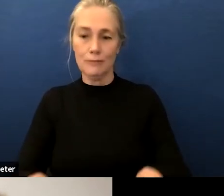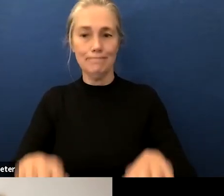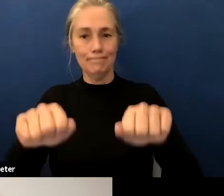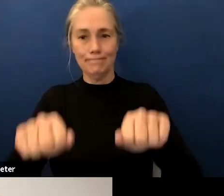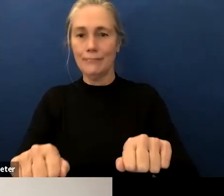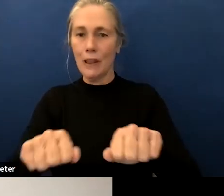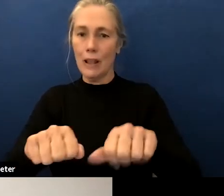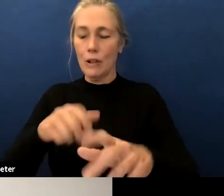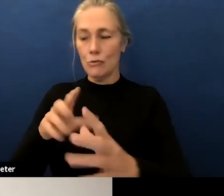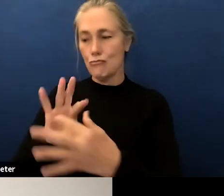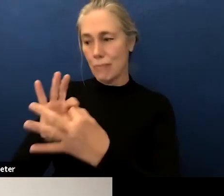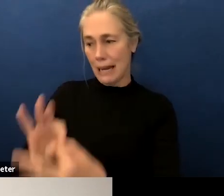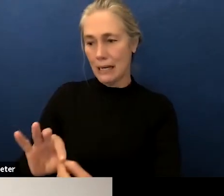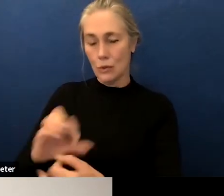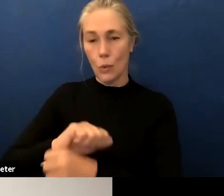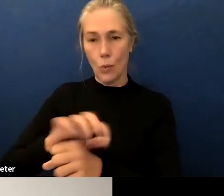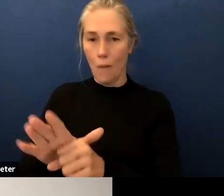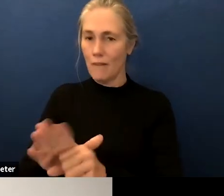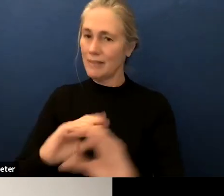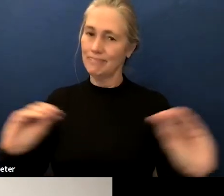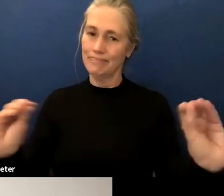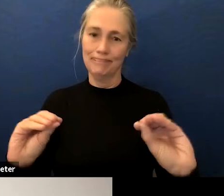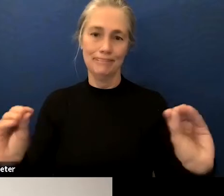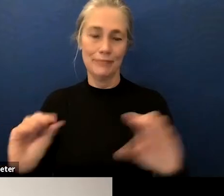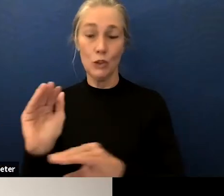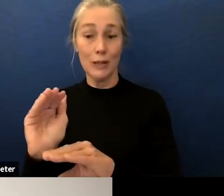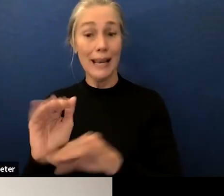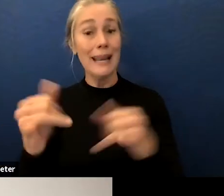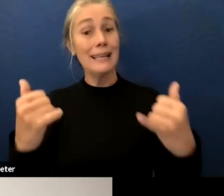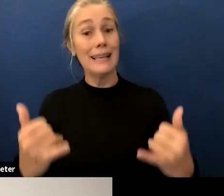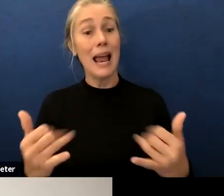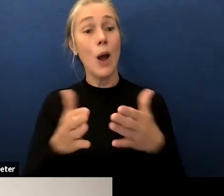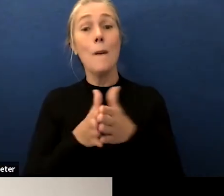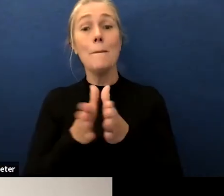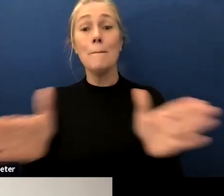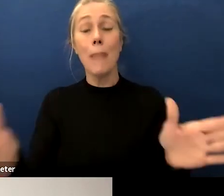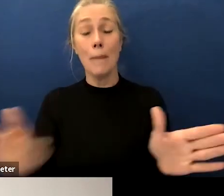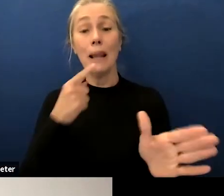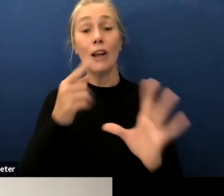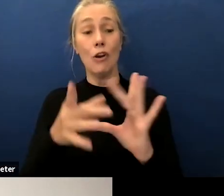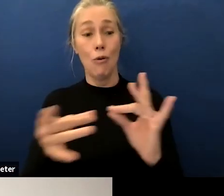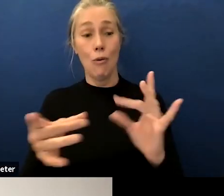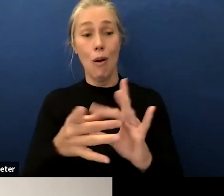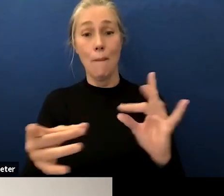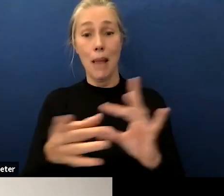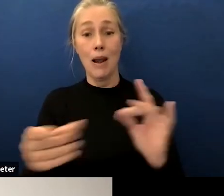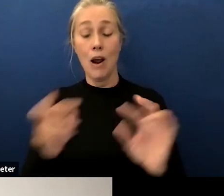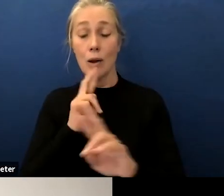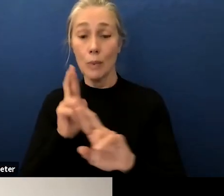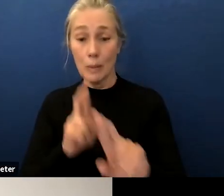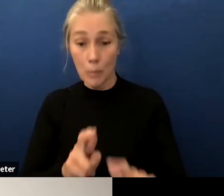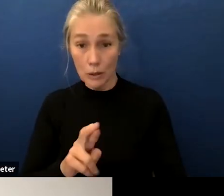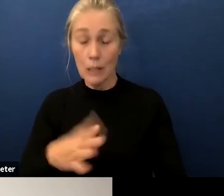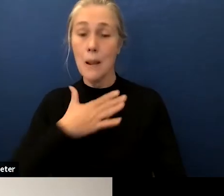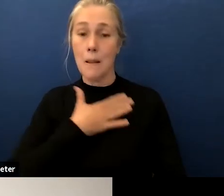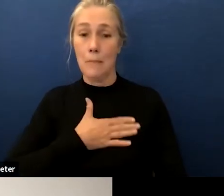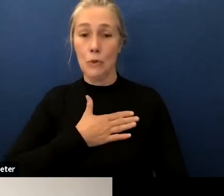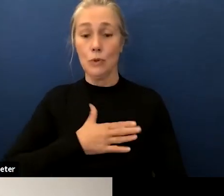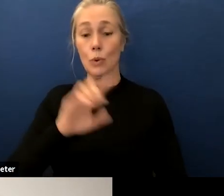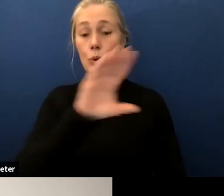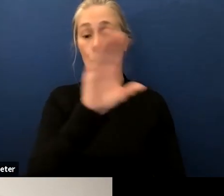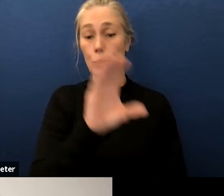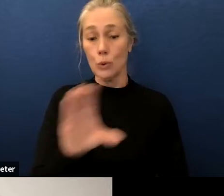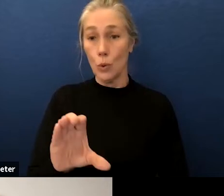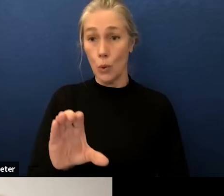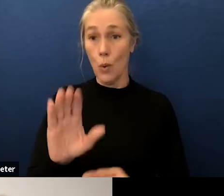board and members of the public it is now time for public comment public on this report please use your zoom icon to raise